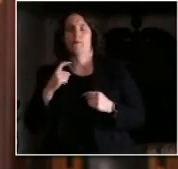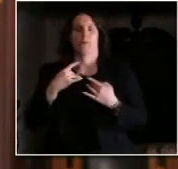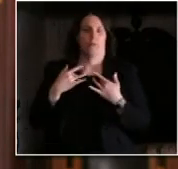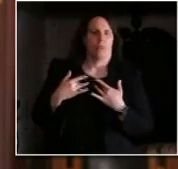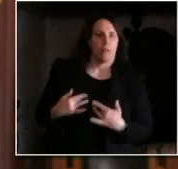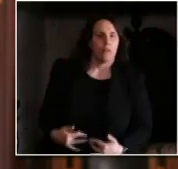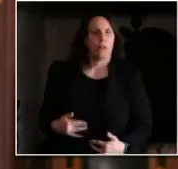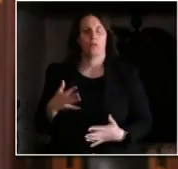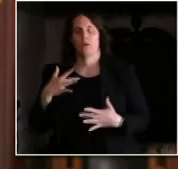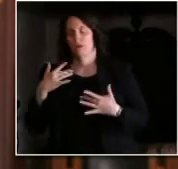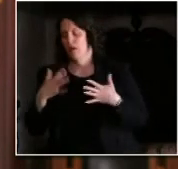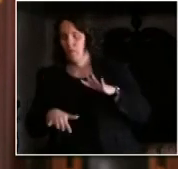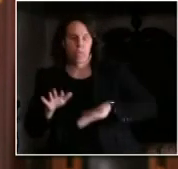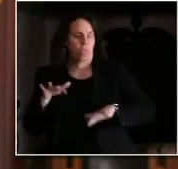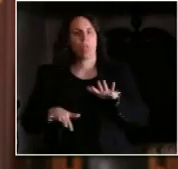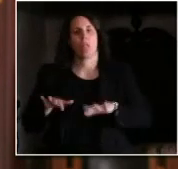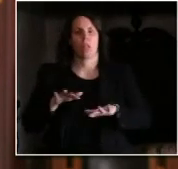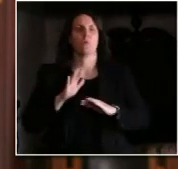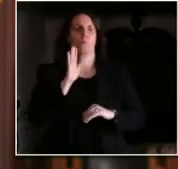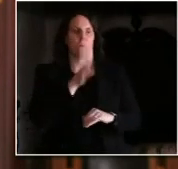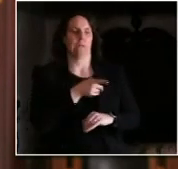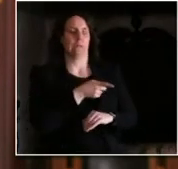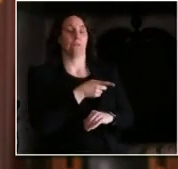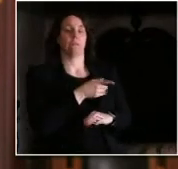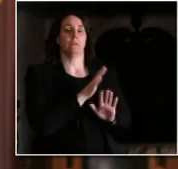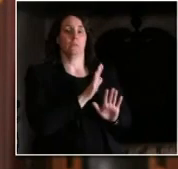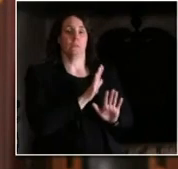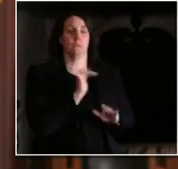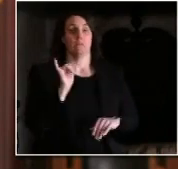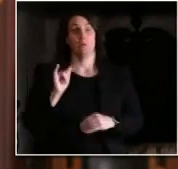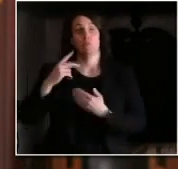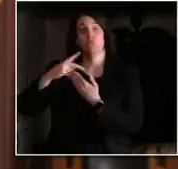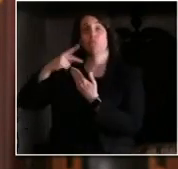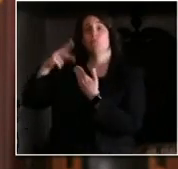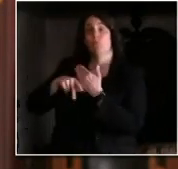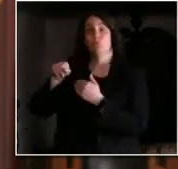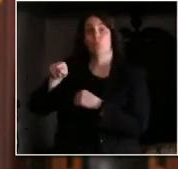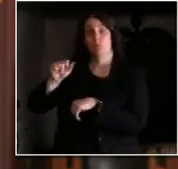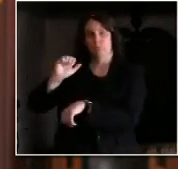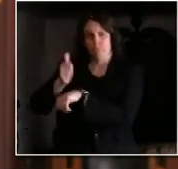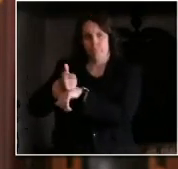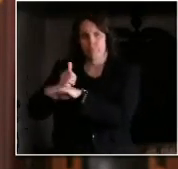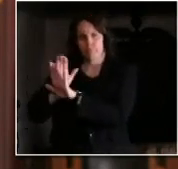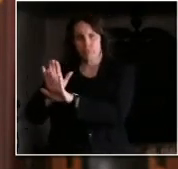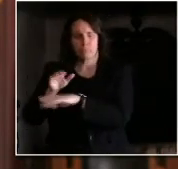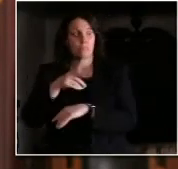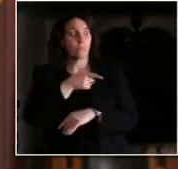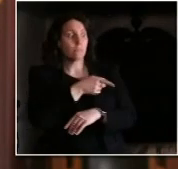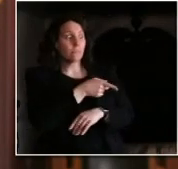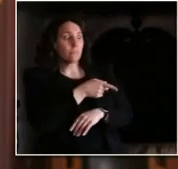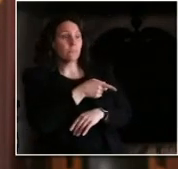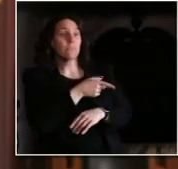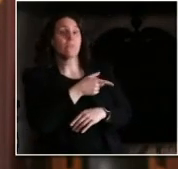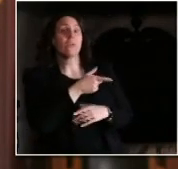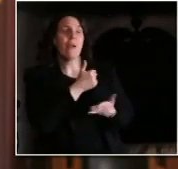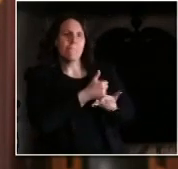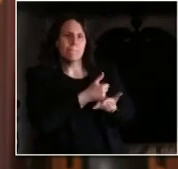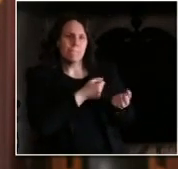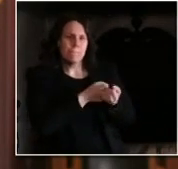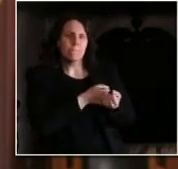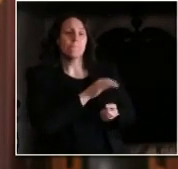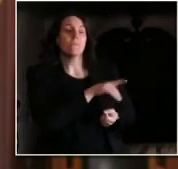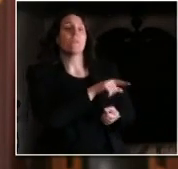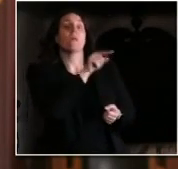case in spades for people who are already suffering with behavioral health issues and so you'll see in the order as